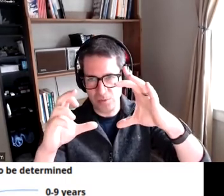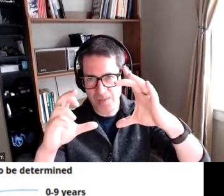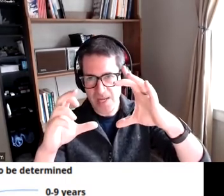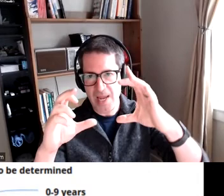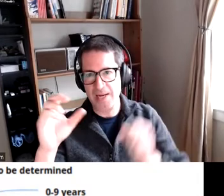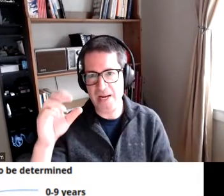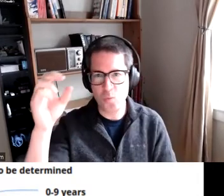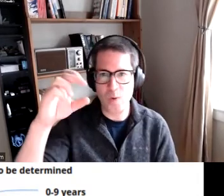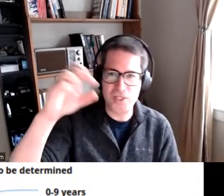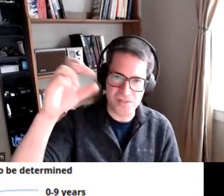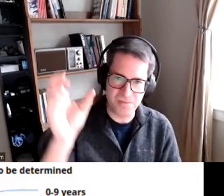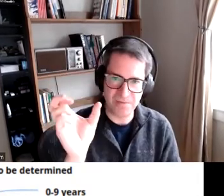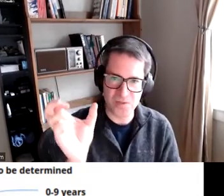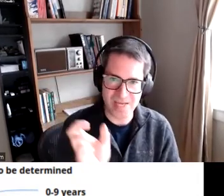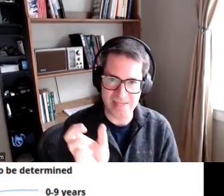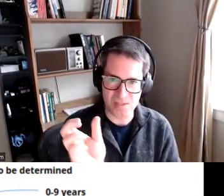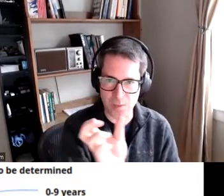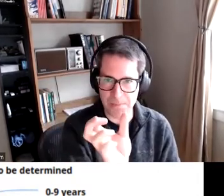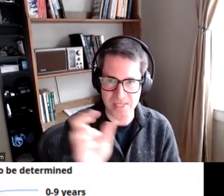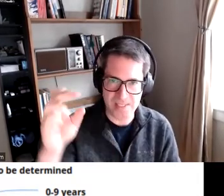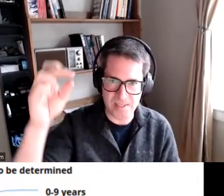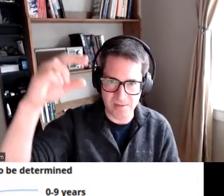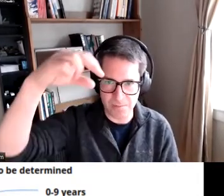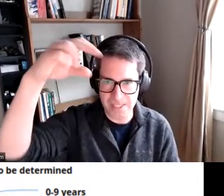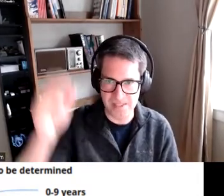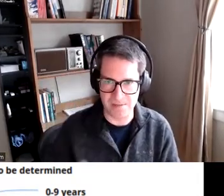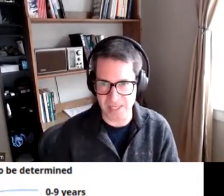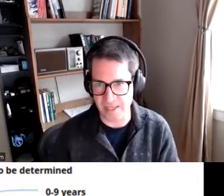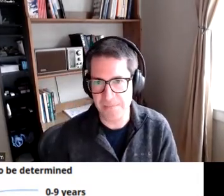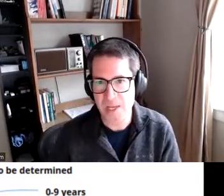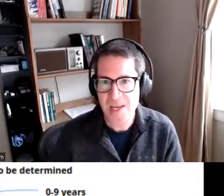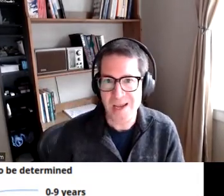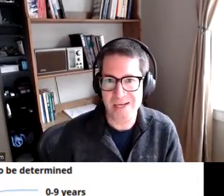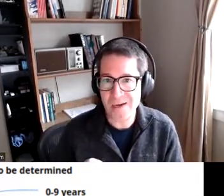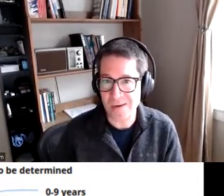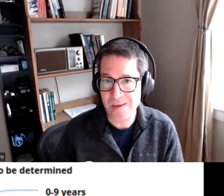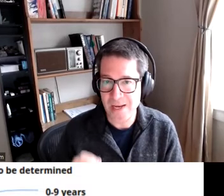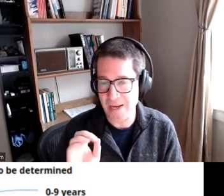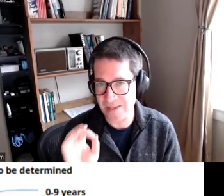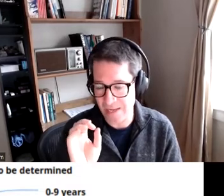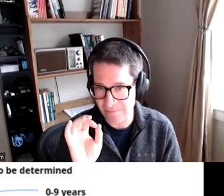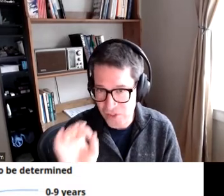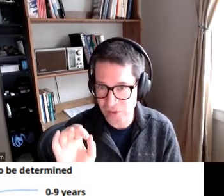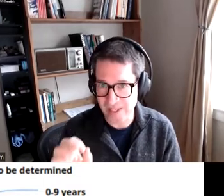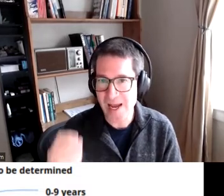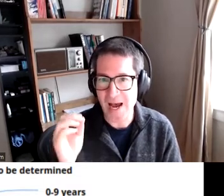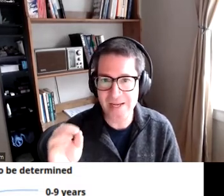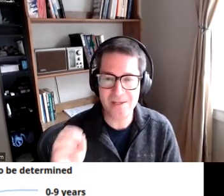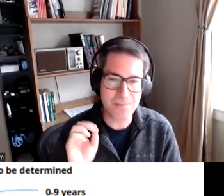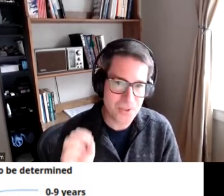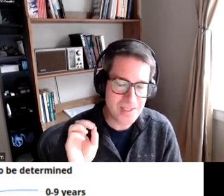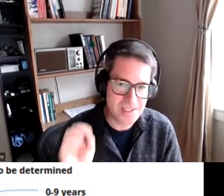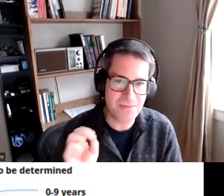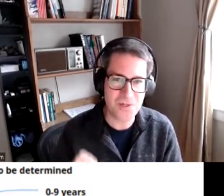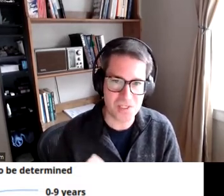big circle and it has wedges of different sizes representing the different pieces of data and here visually i